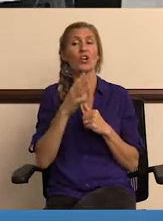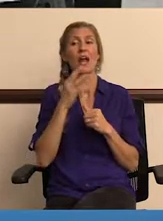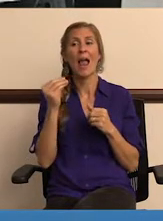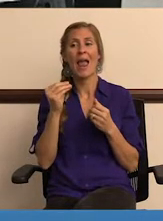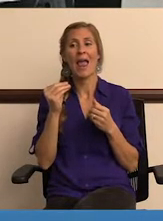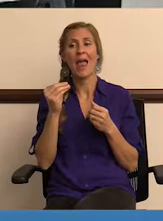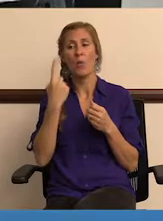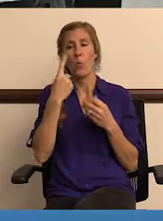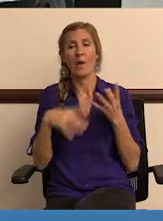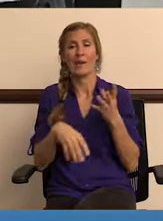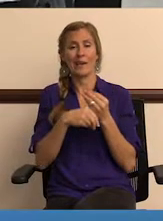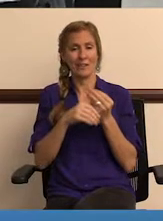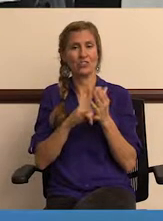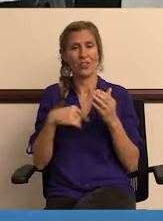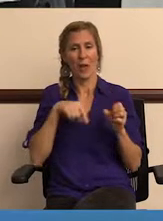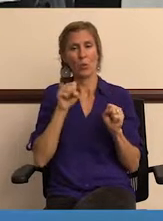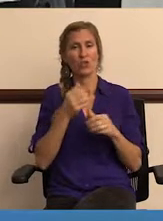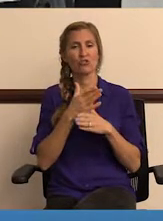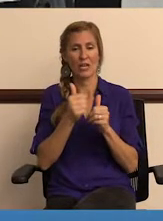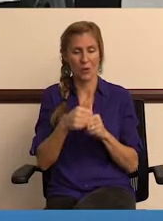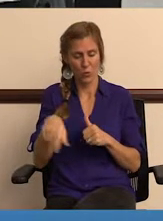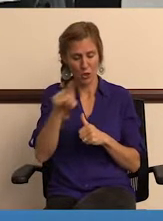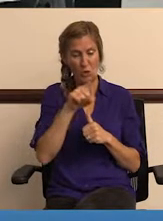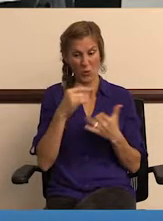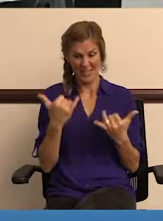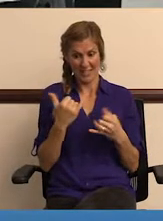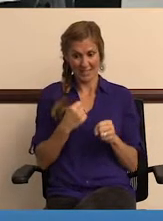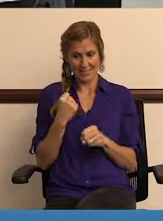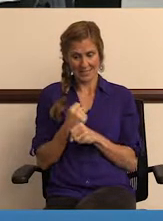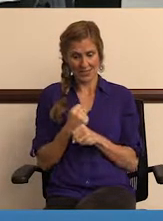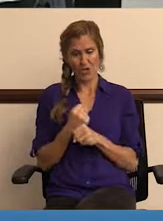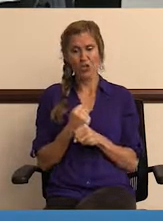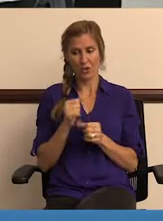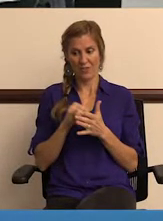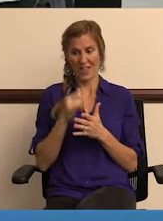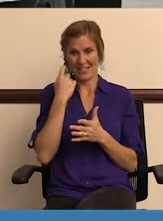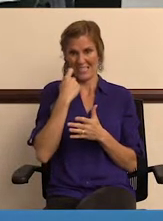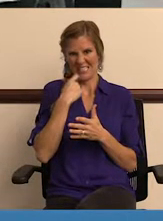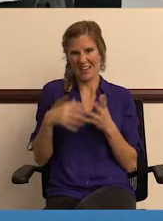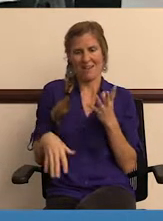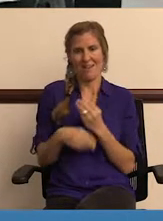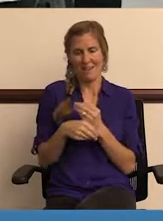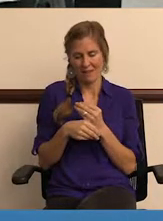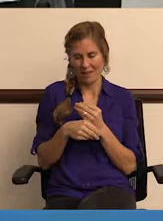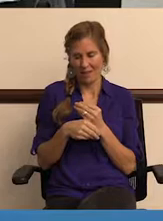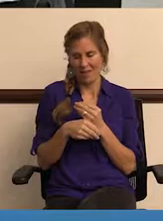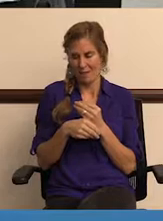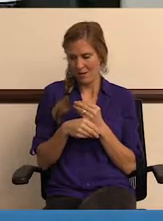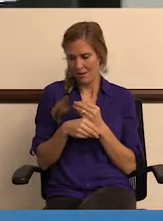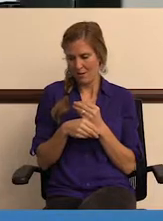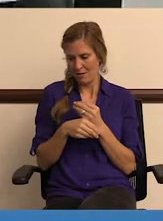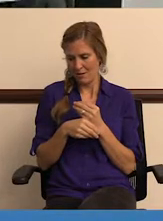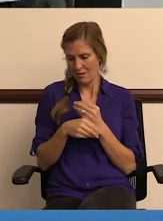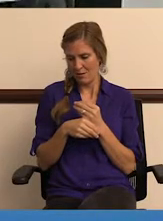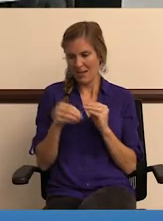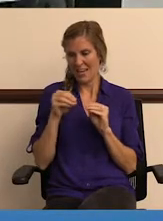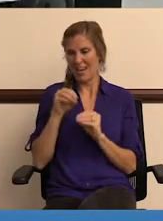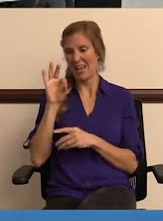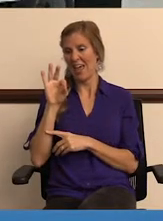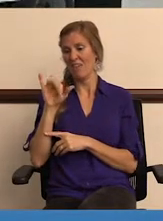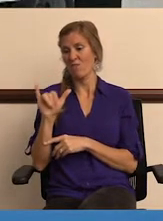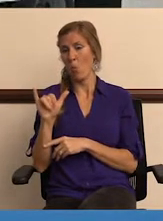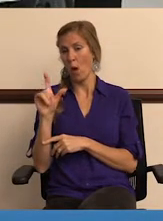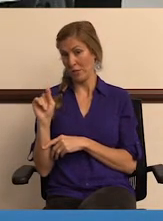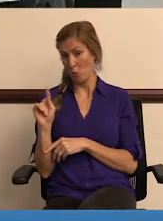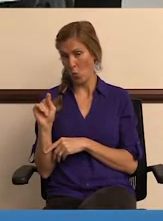safer. And one addition that we were able to share with you this year that was added in